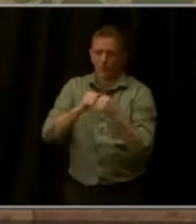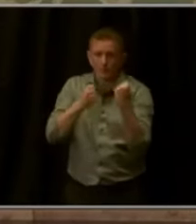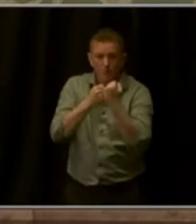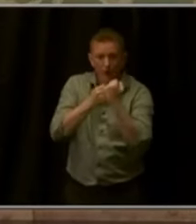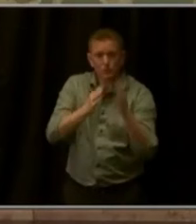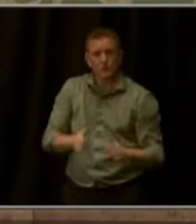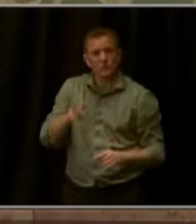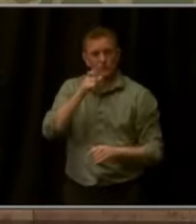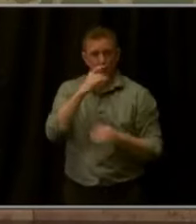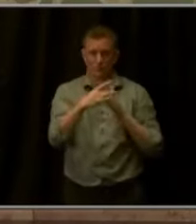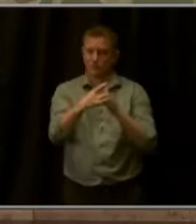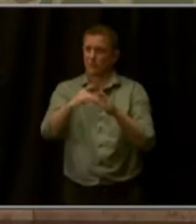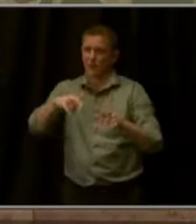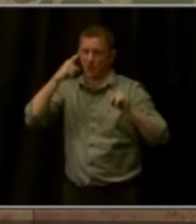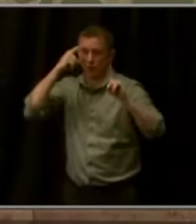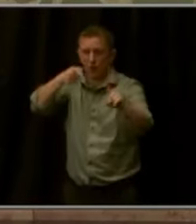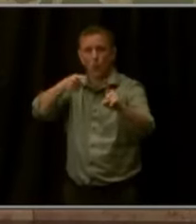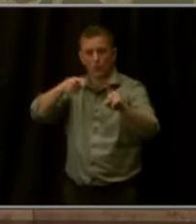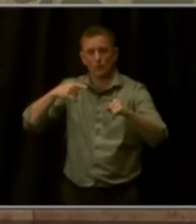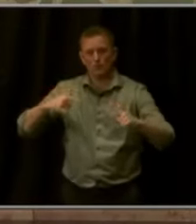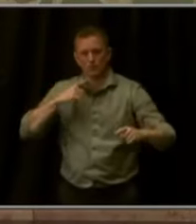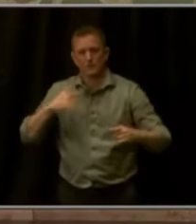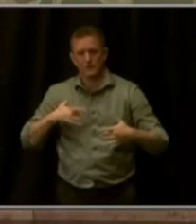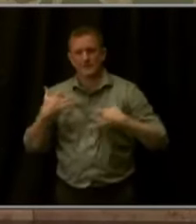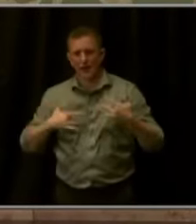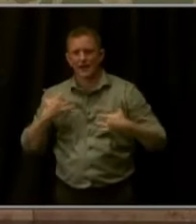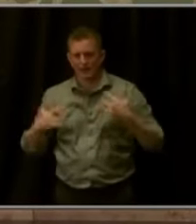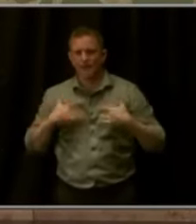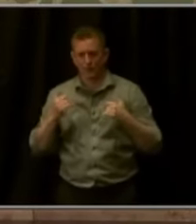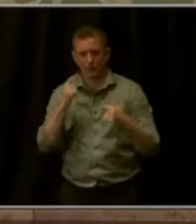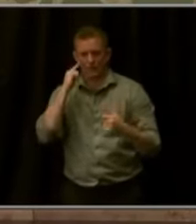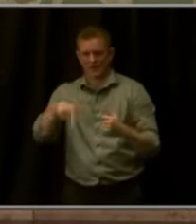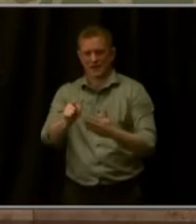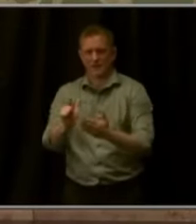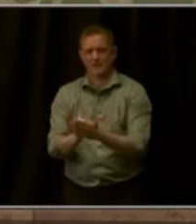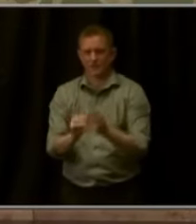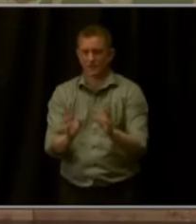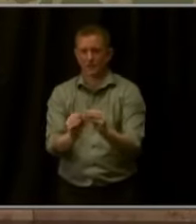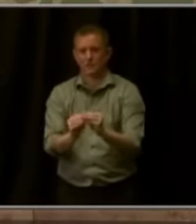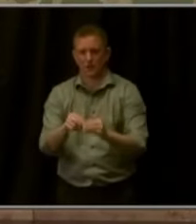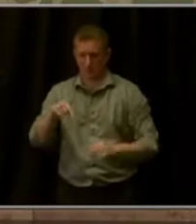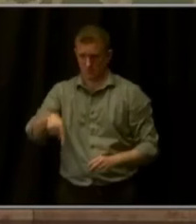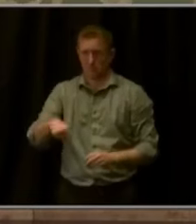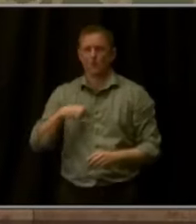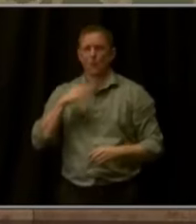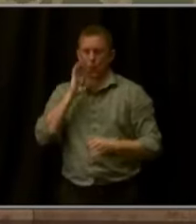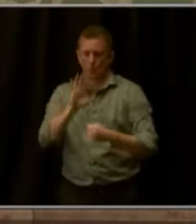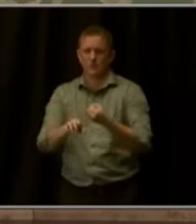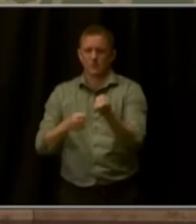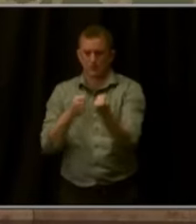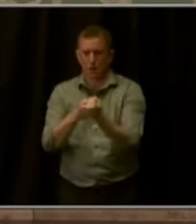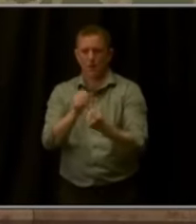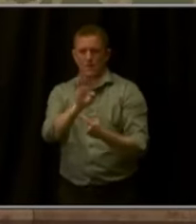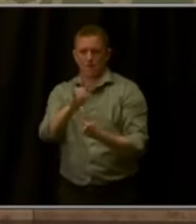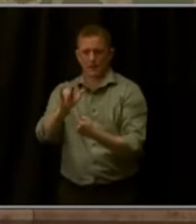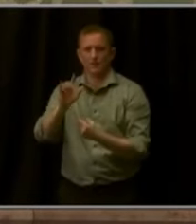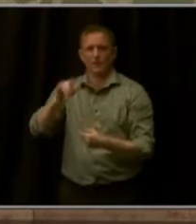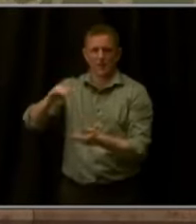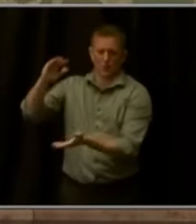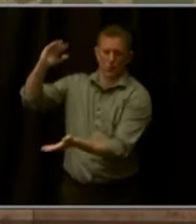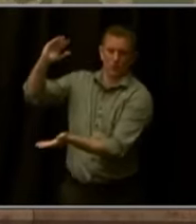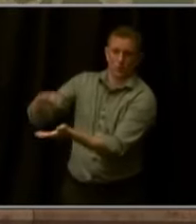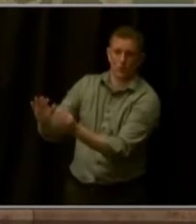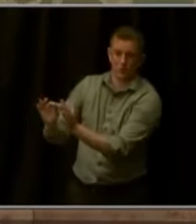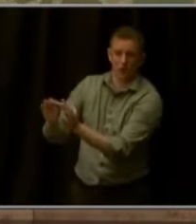exciting legislative effort. This session, I will be supportive of bills that reduce the cost of housing and encourage innovative